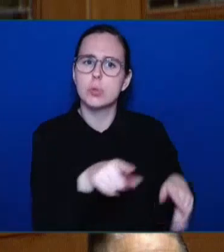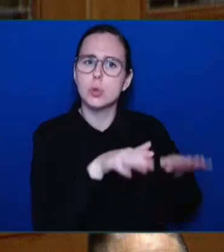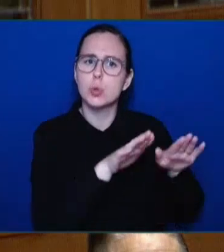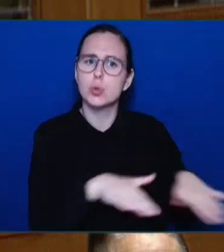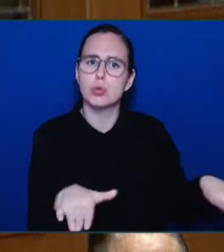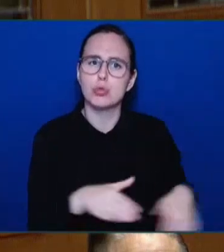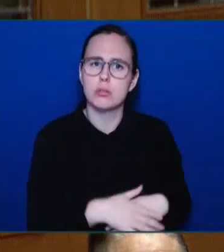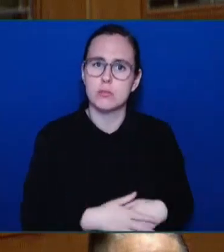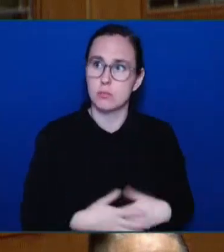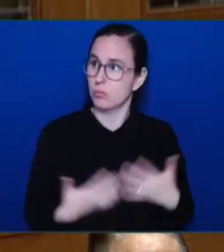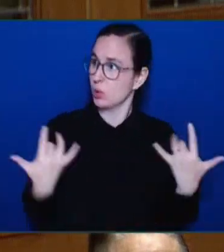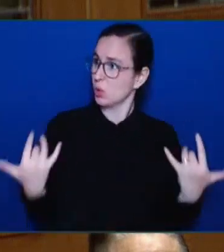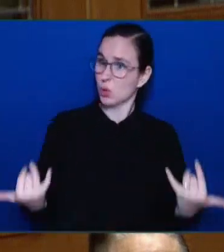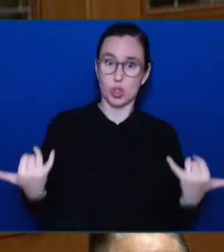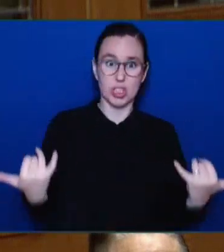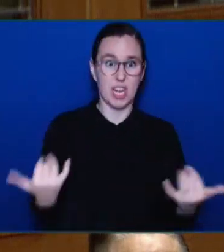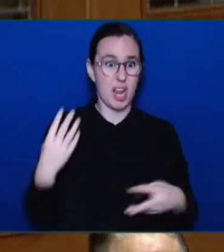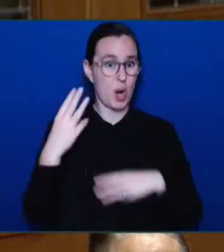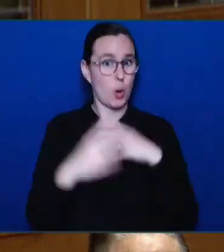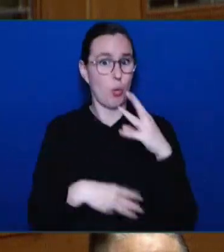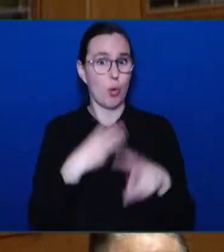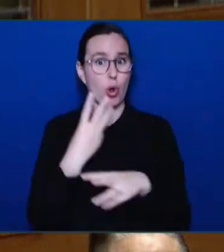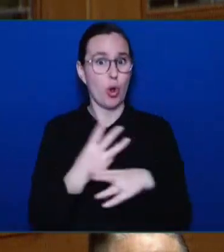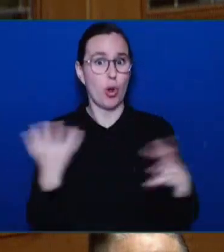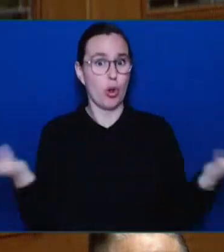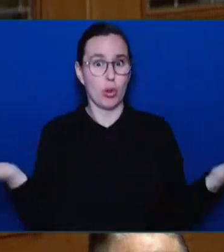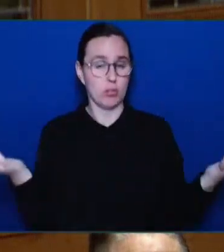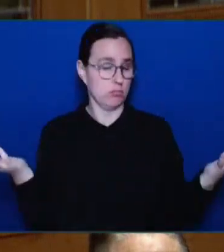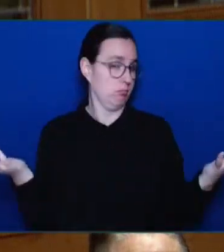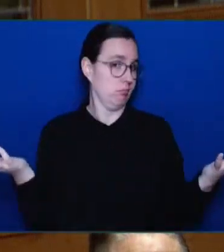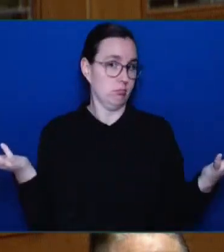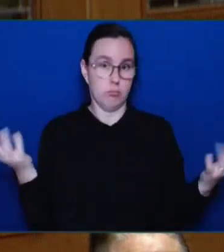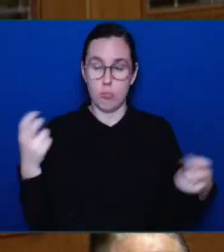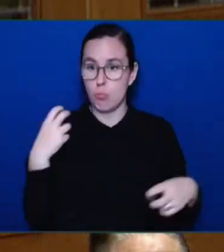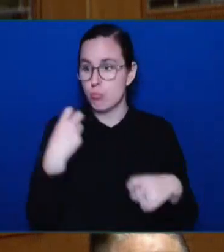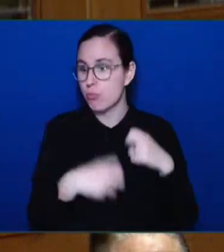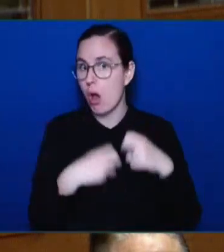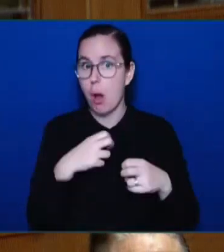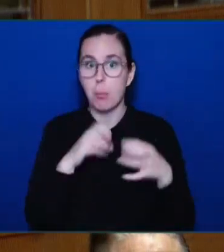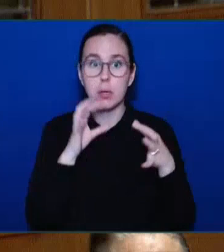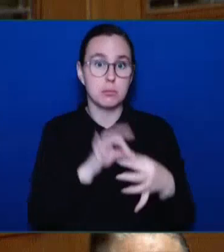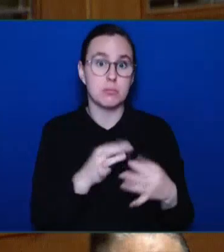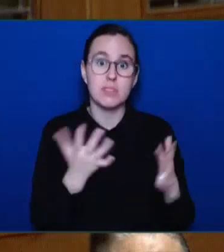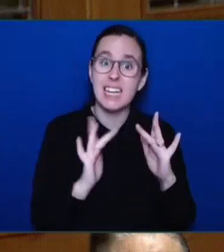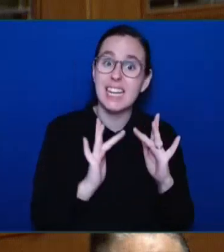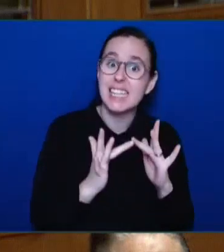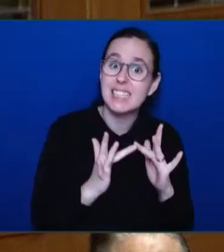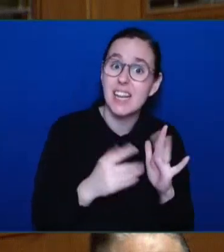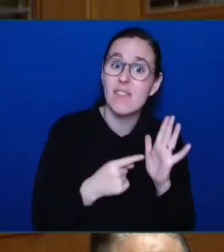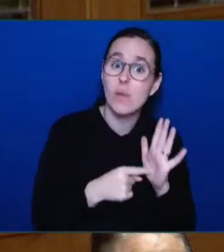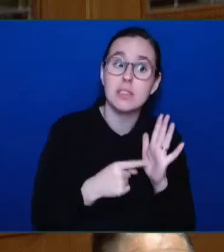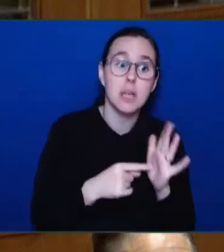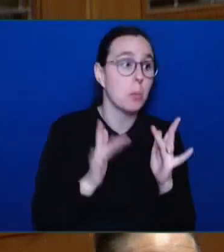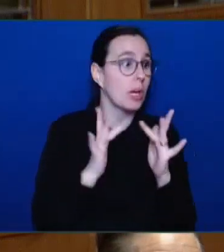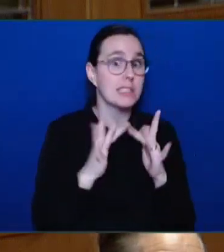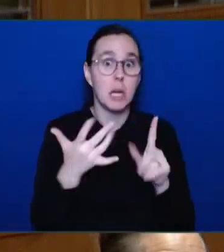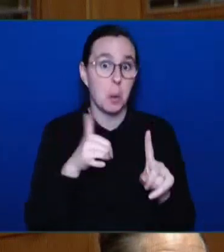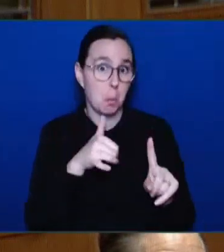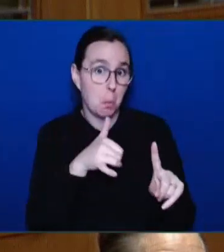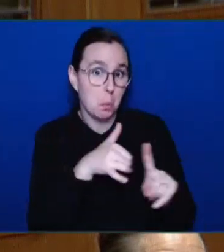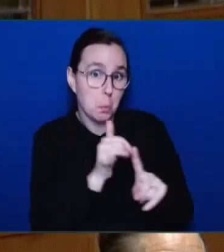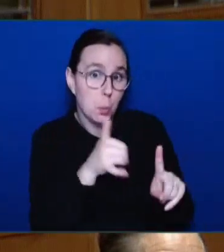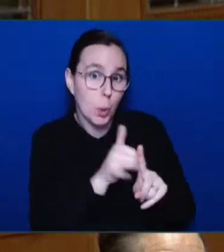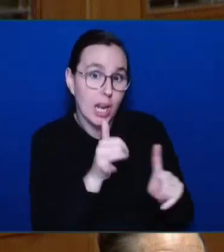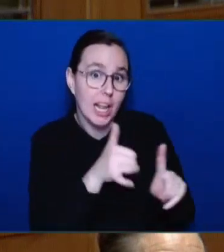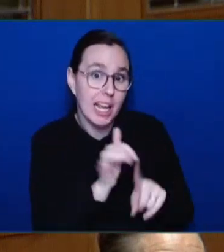loss and extinction, a world of floods and droughts, a world of climate refugees, a world of unaffordability, too few